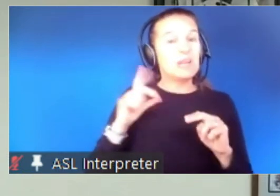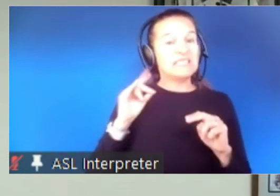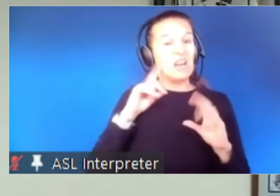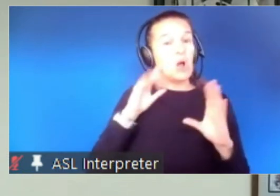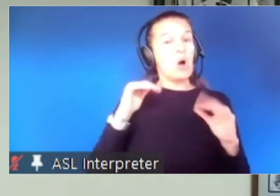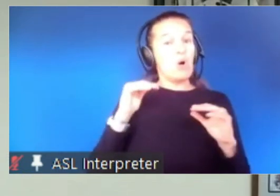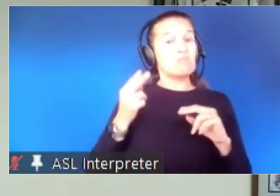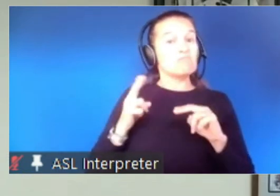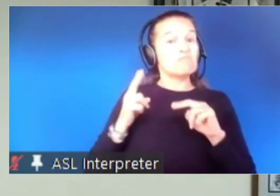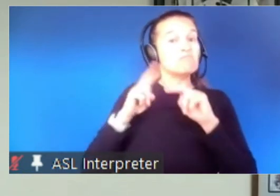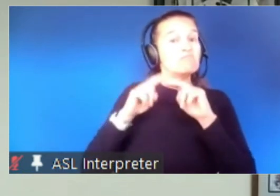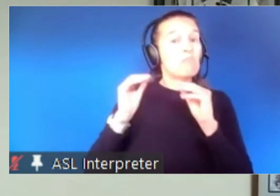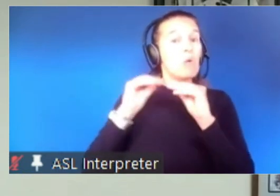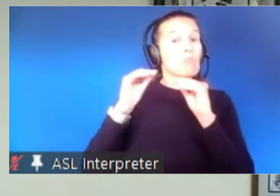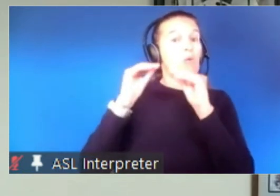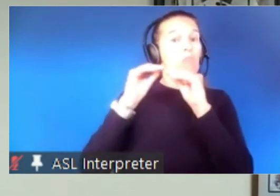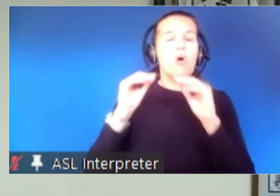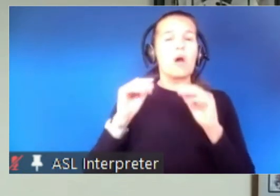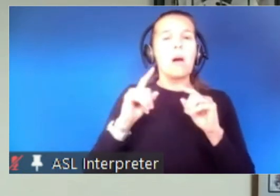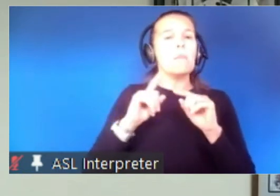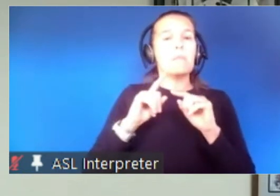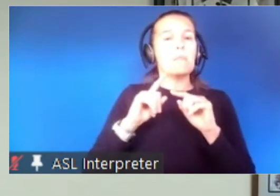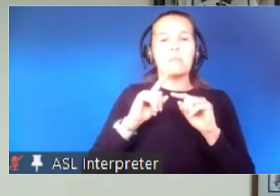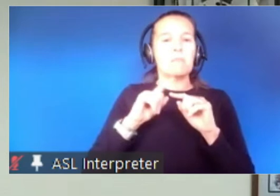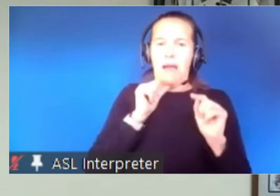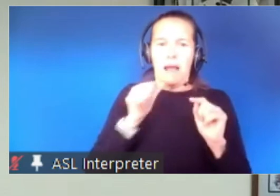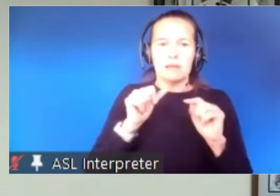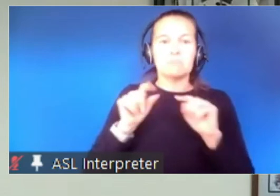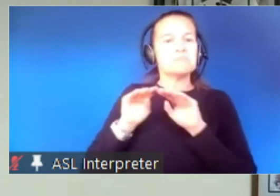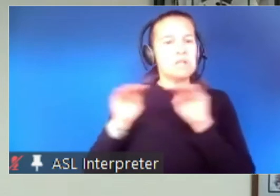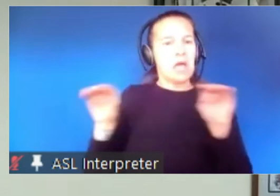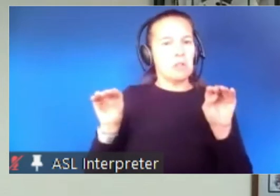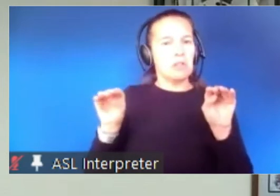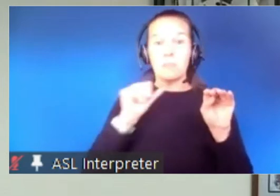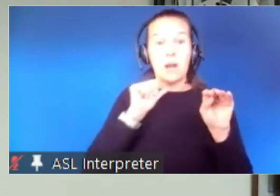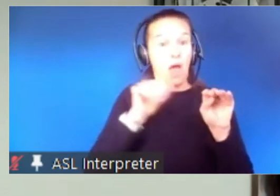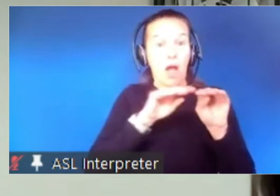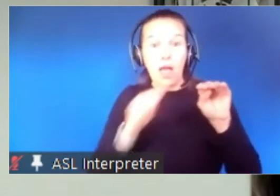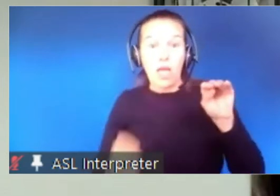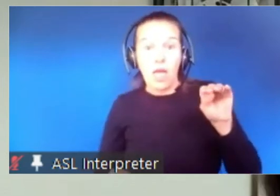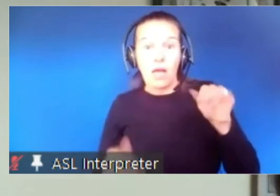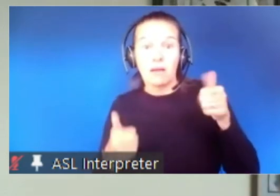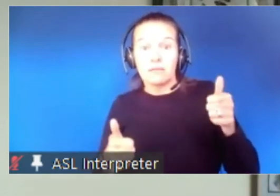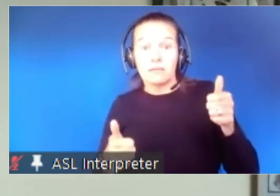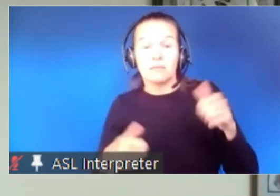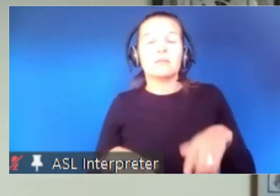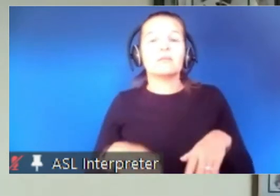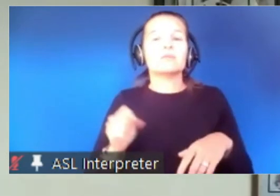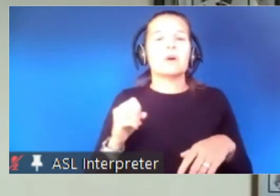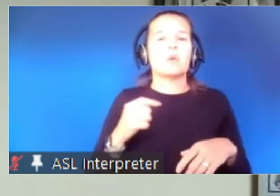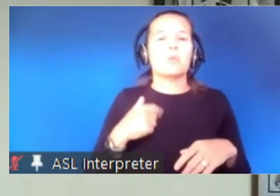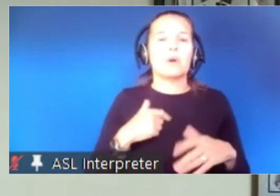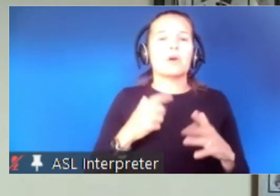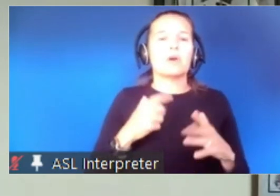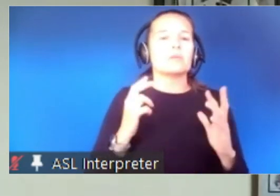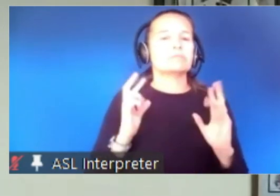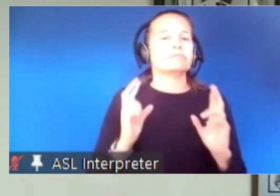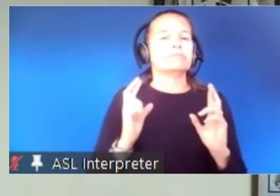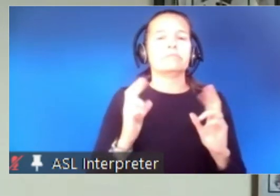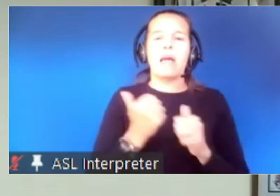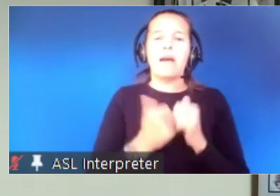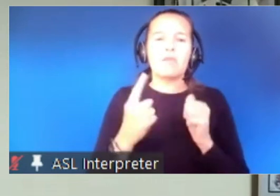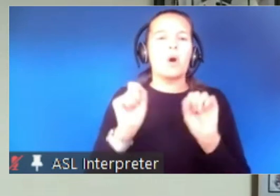they are not taking a dip like they did a few weeks ago and so we're we're holding on to our seats and and hoping that everybody can get their vaccine